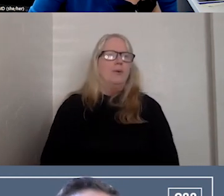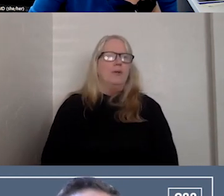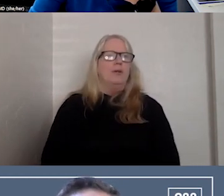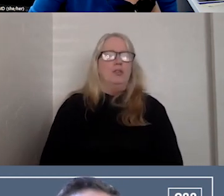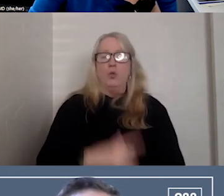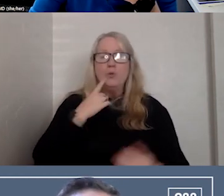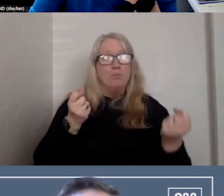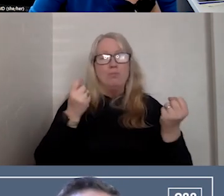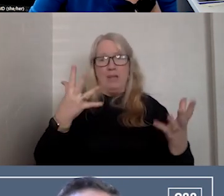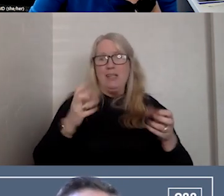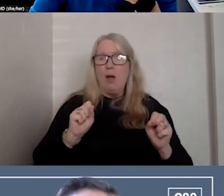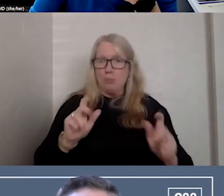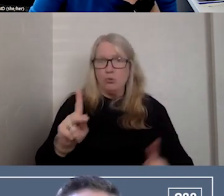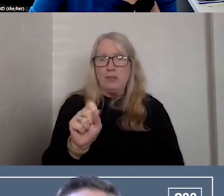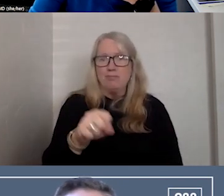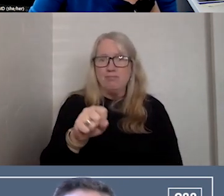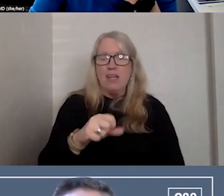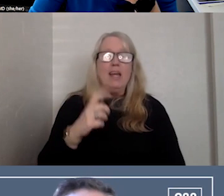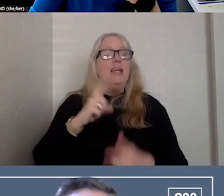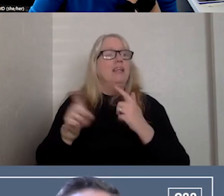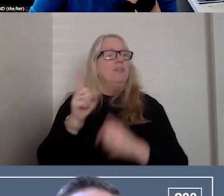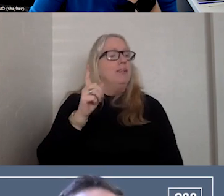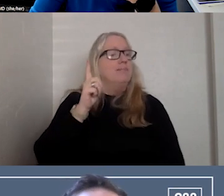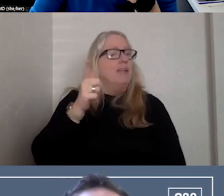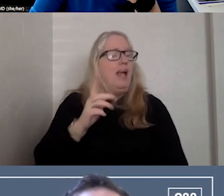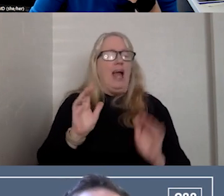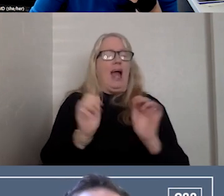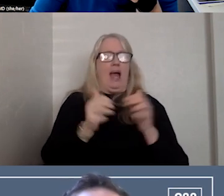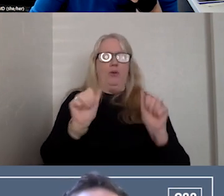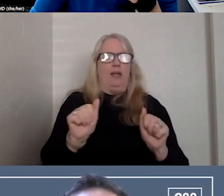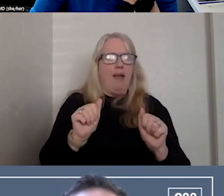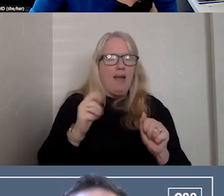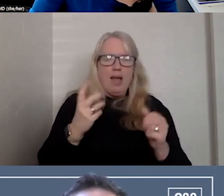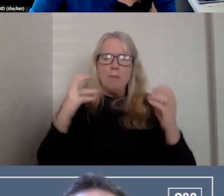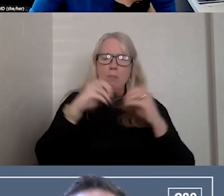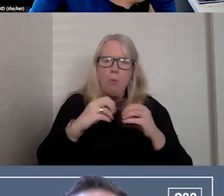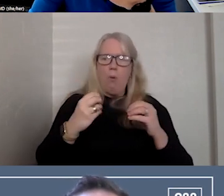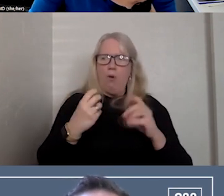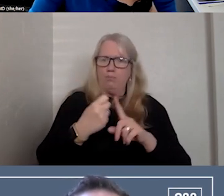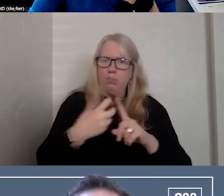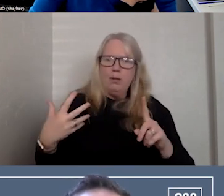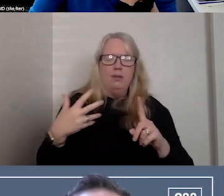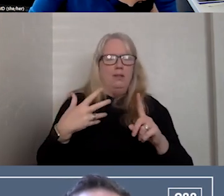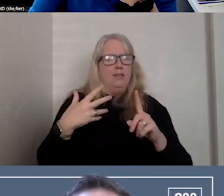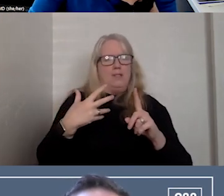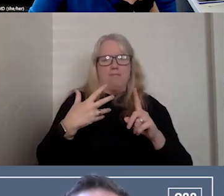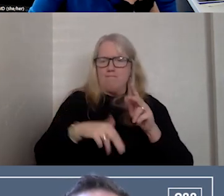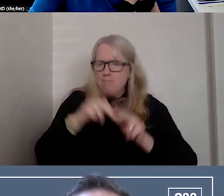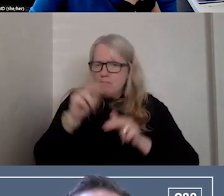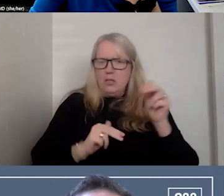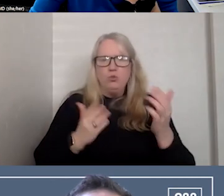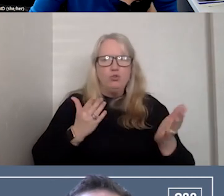opportunities even further upstream on how we can build that out as these services are being